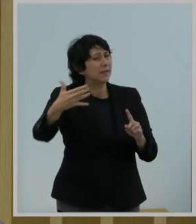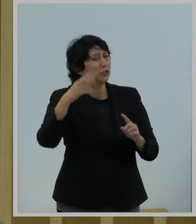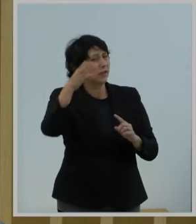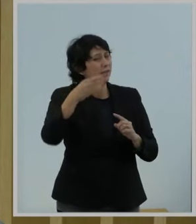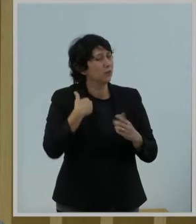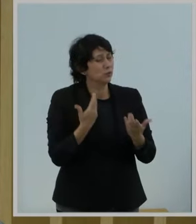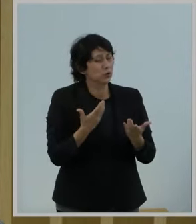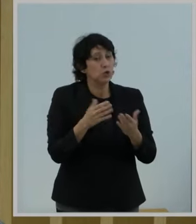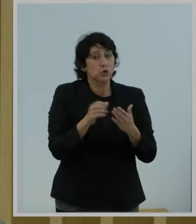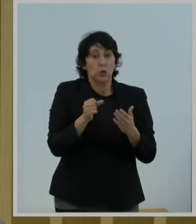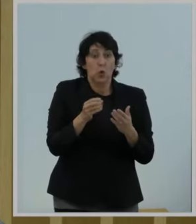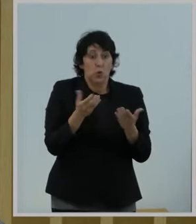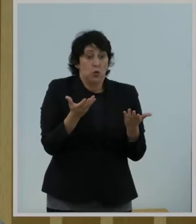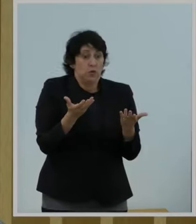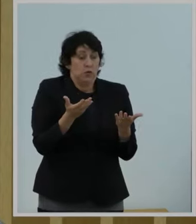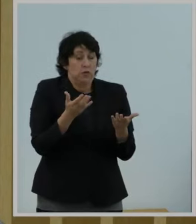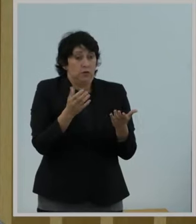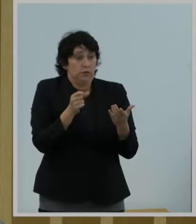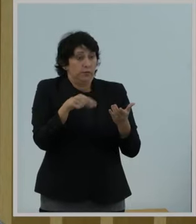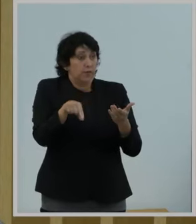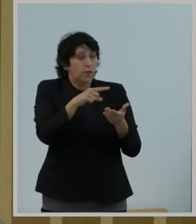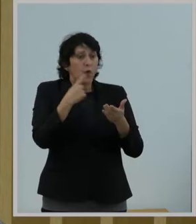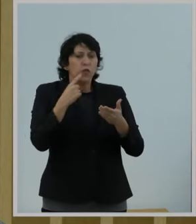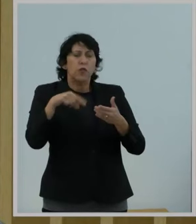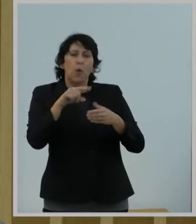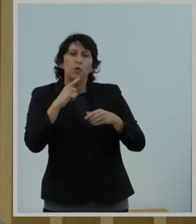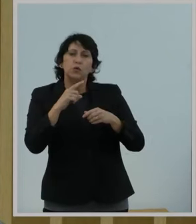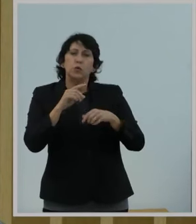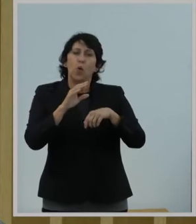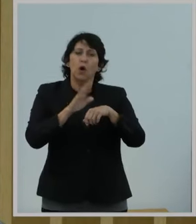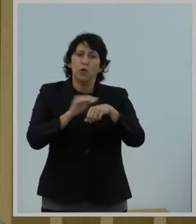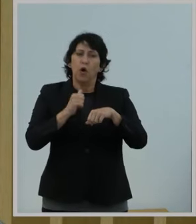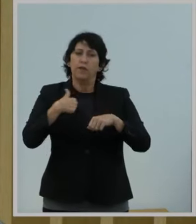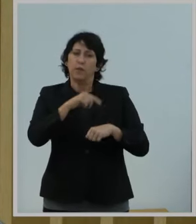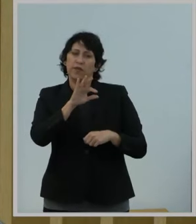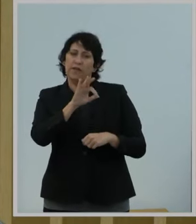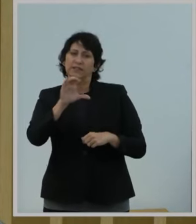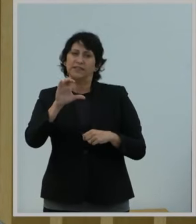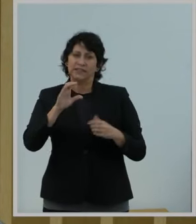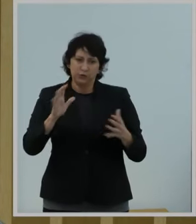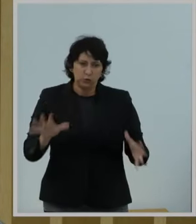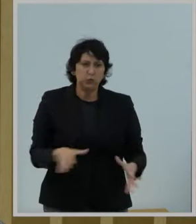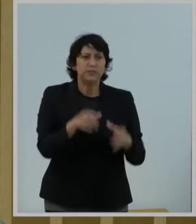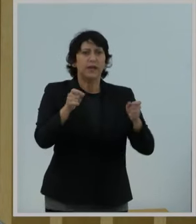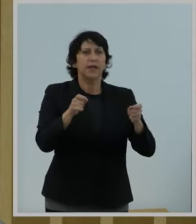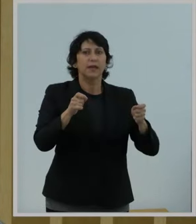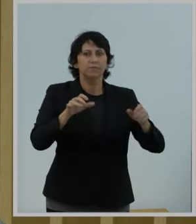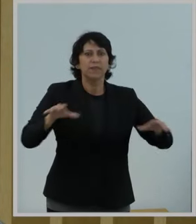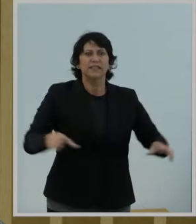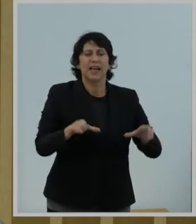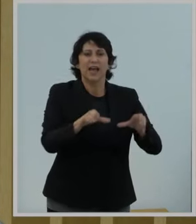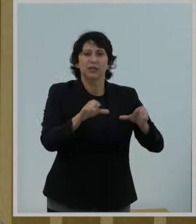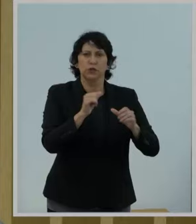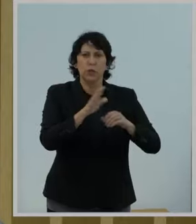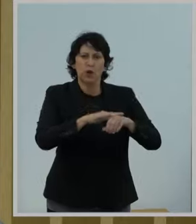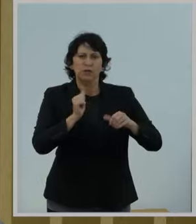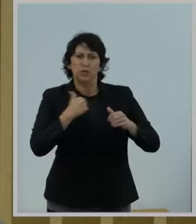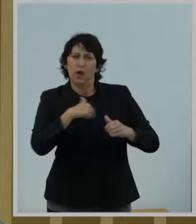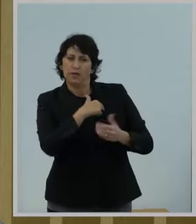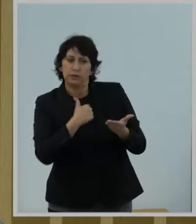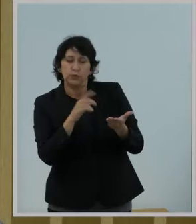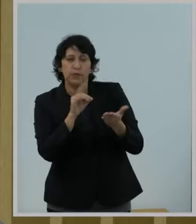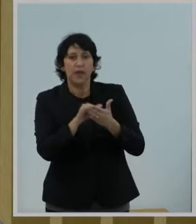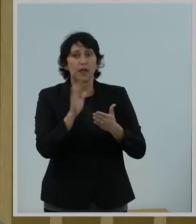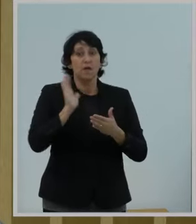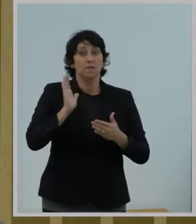You can look no further, really, than those who are calling on the FCC to take this action and more, including a recent statement